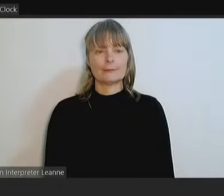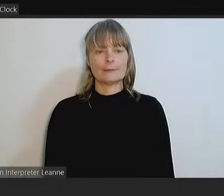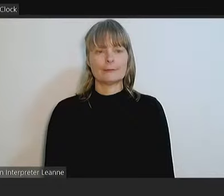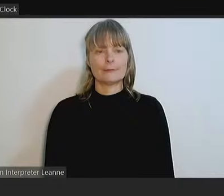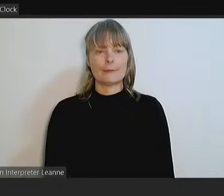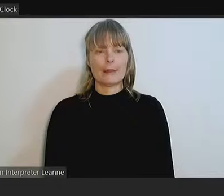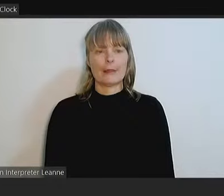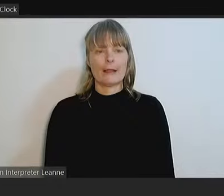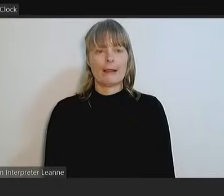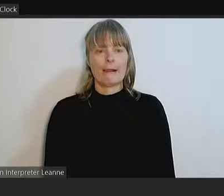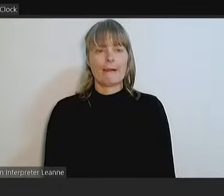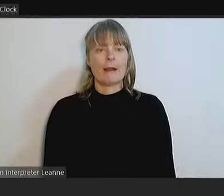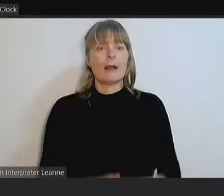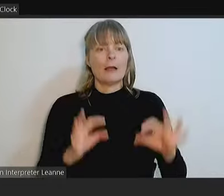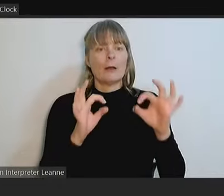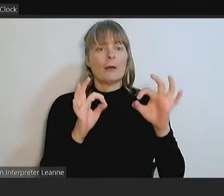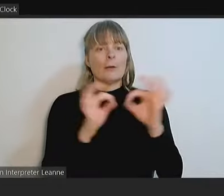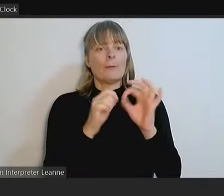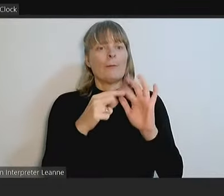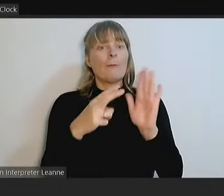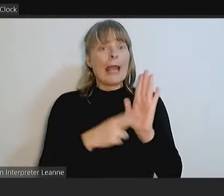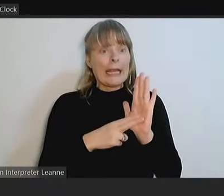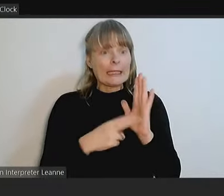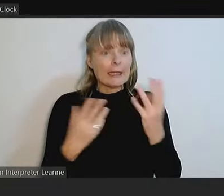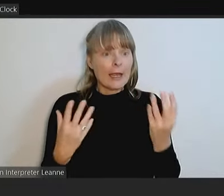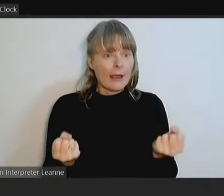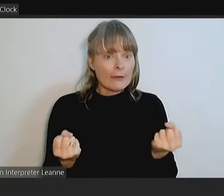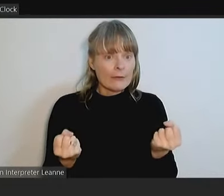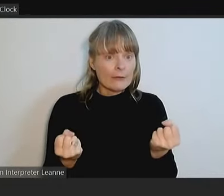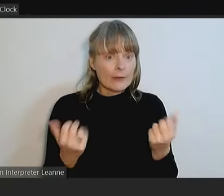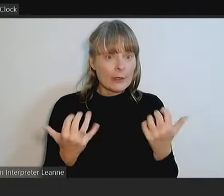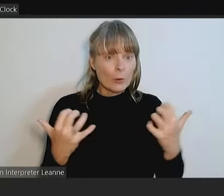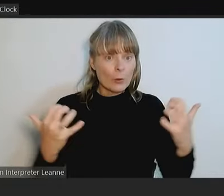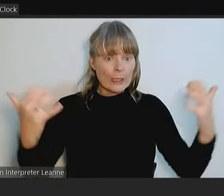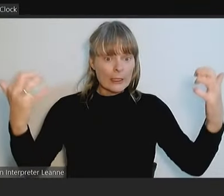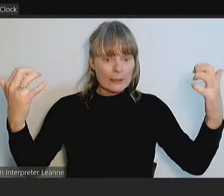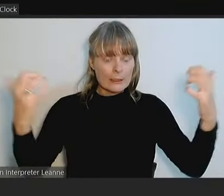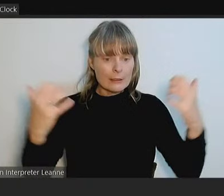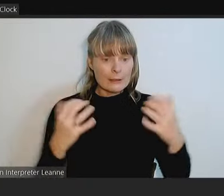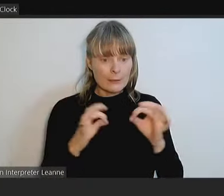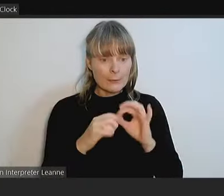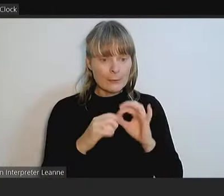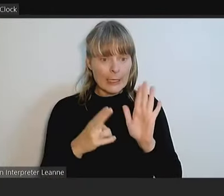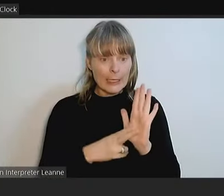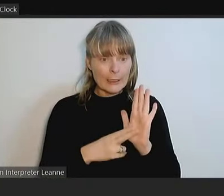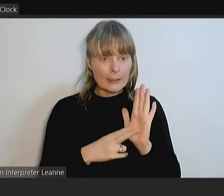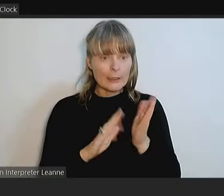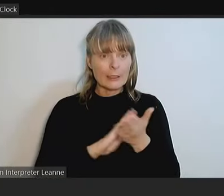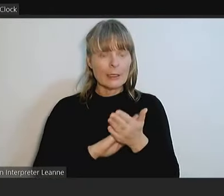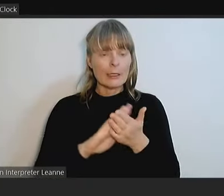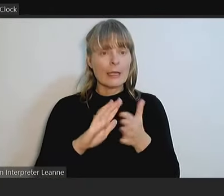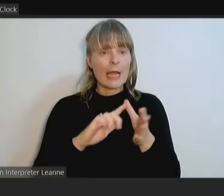I have Ben, is Ben here in the audience? Ben Hayward?